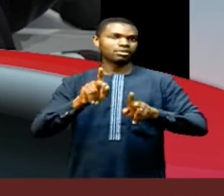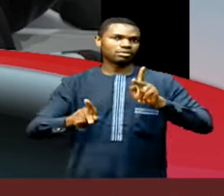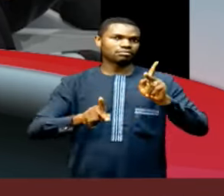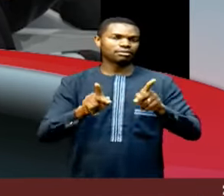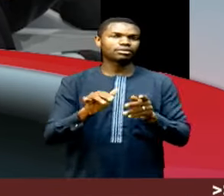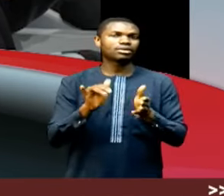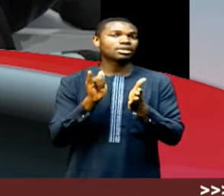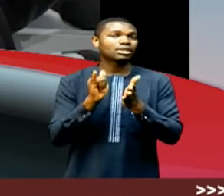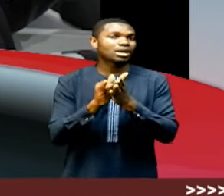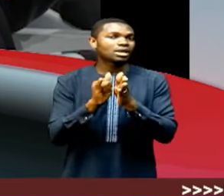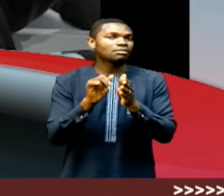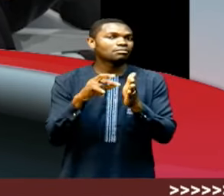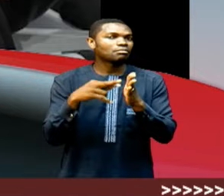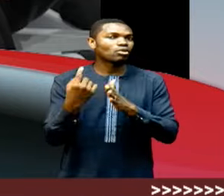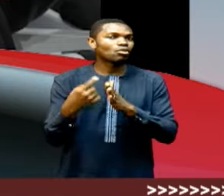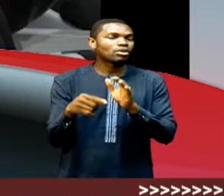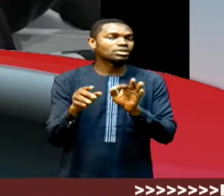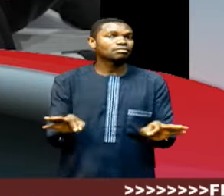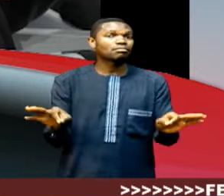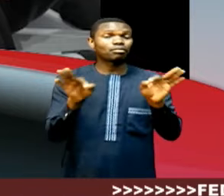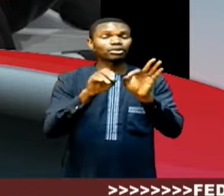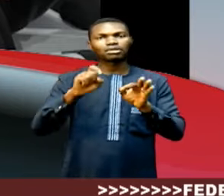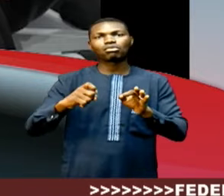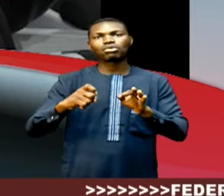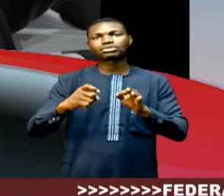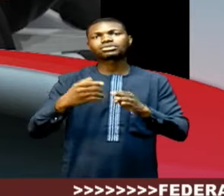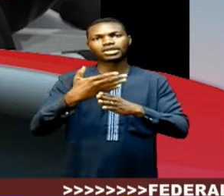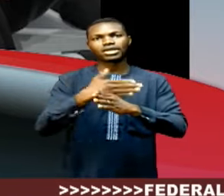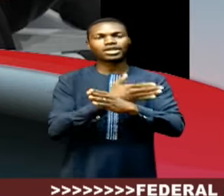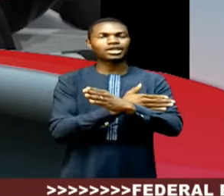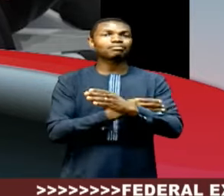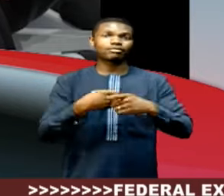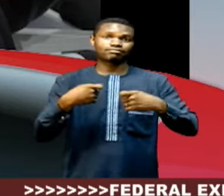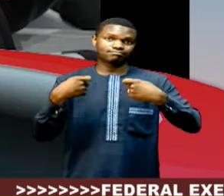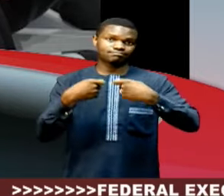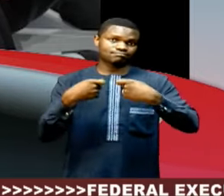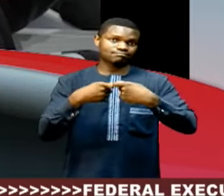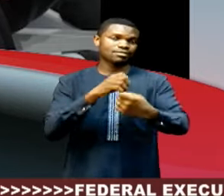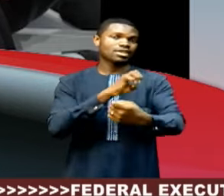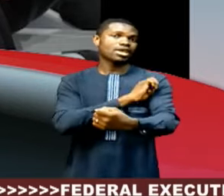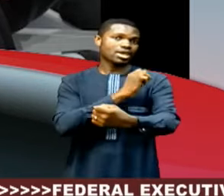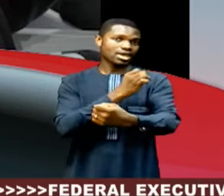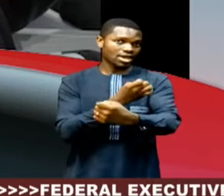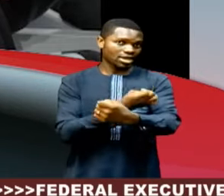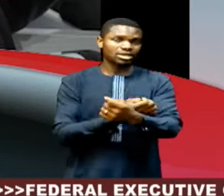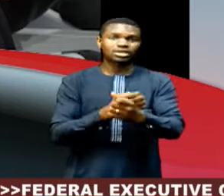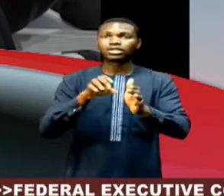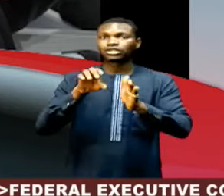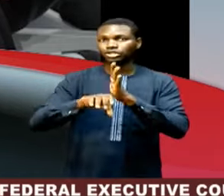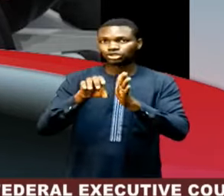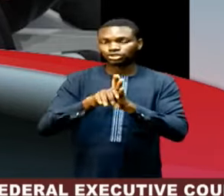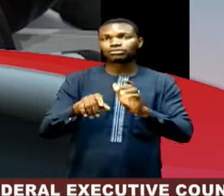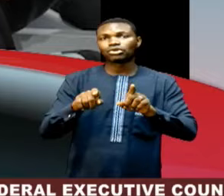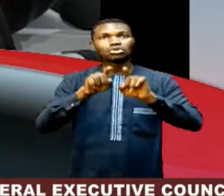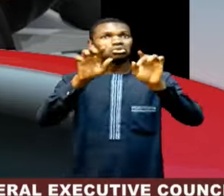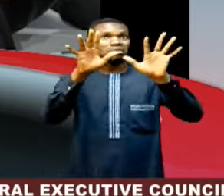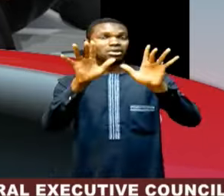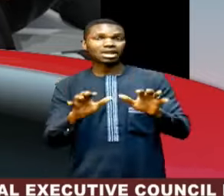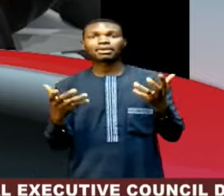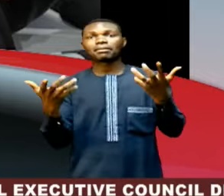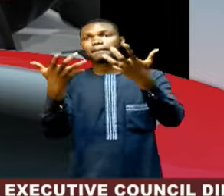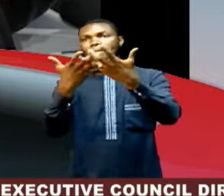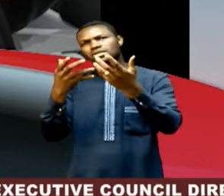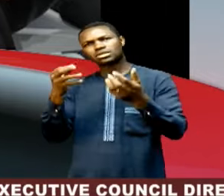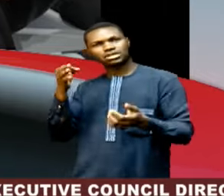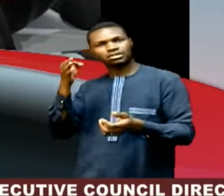improving energy efficiency is critical to delivering an affordable, secured, and climate-aligned future. Now, what can